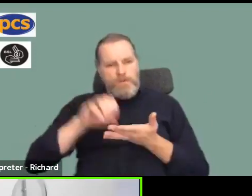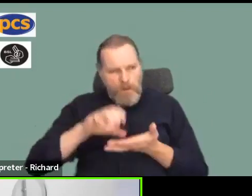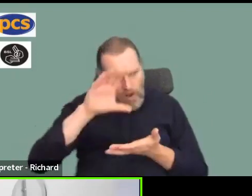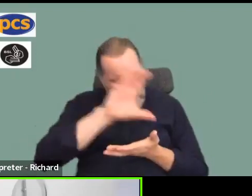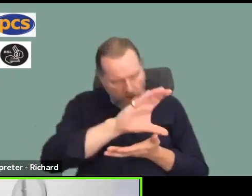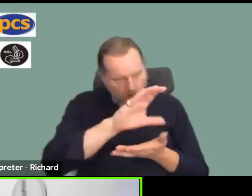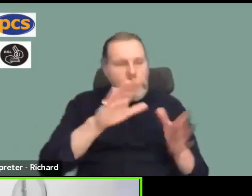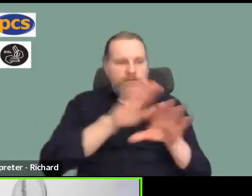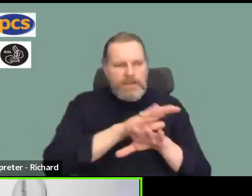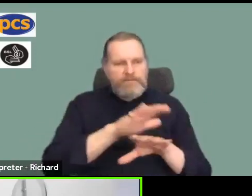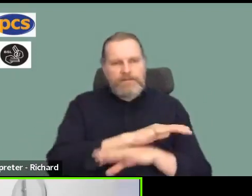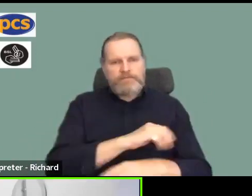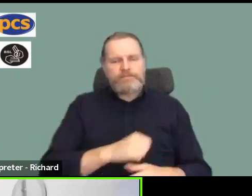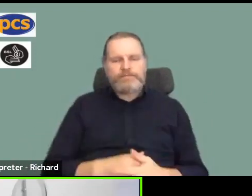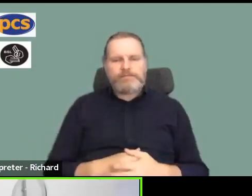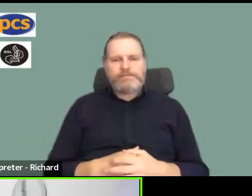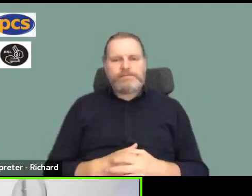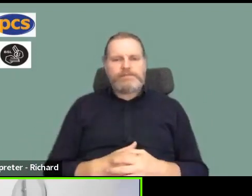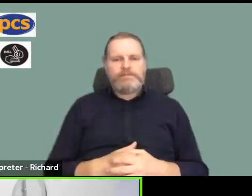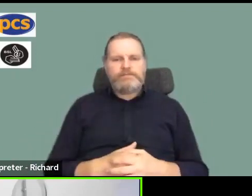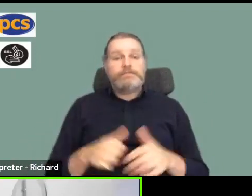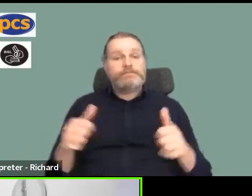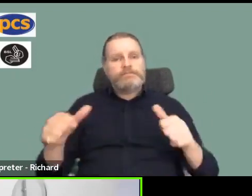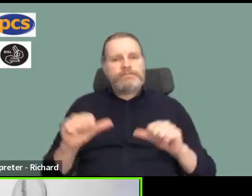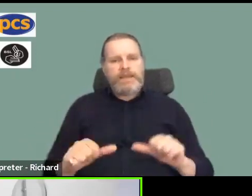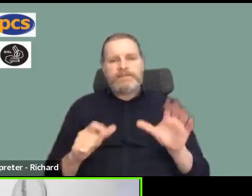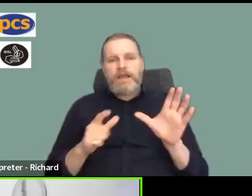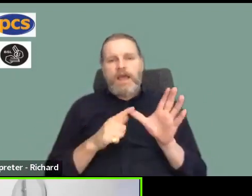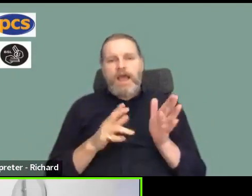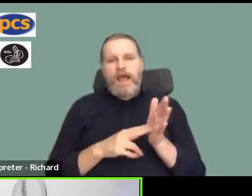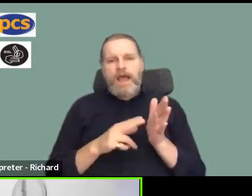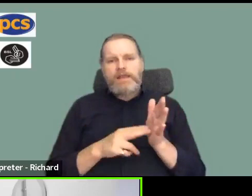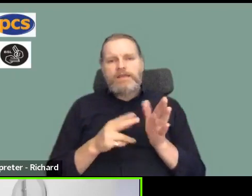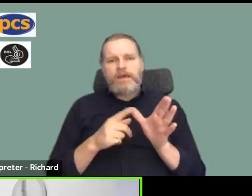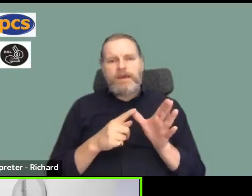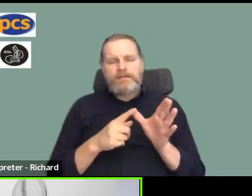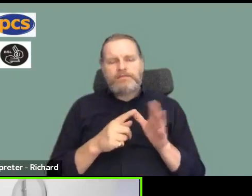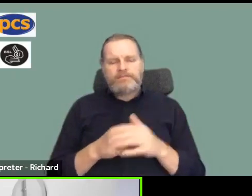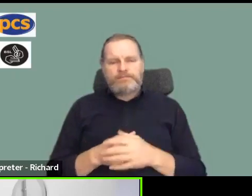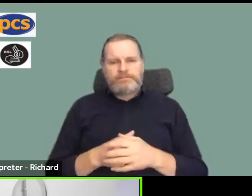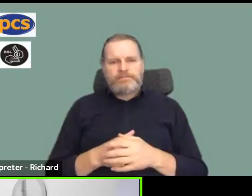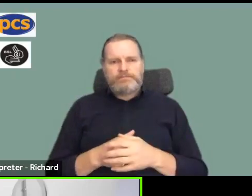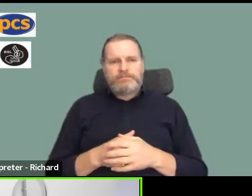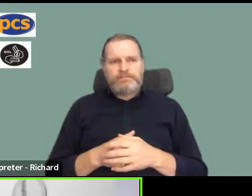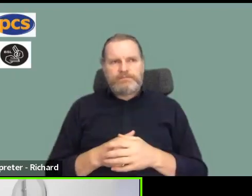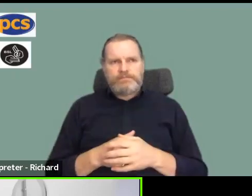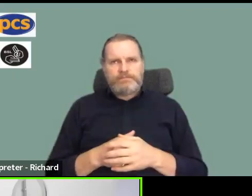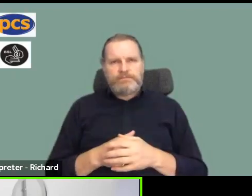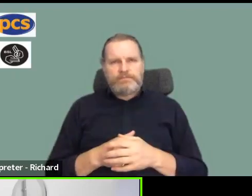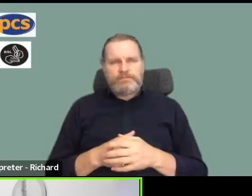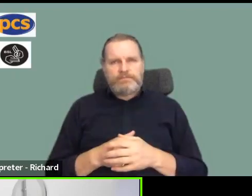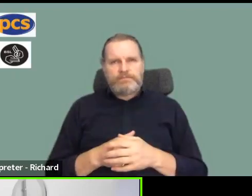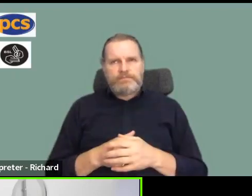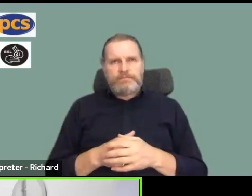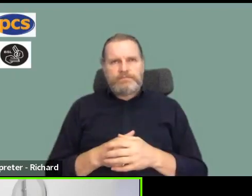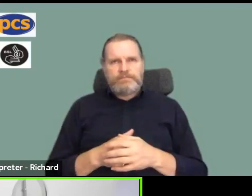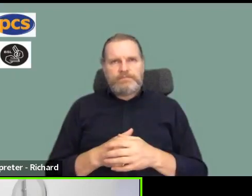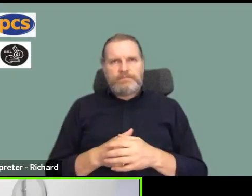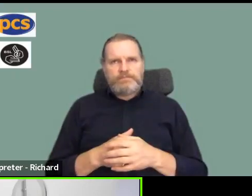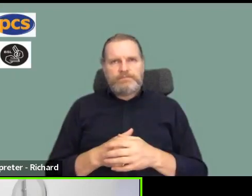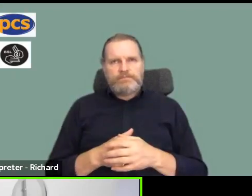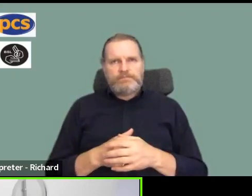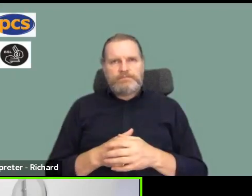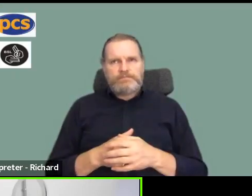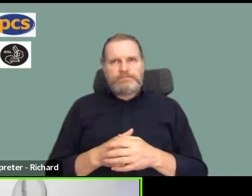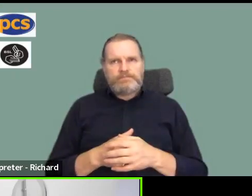Amelie says, think we need to highlight to our members that if Trust cuts off a surgery time, we will not be able to assist